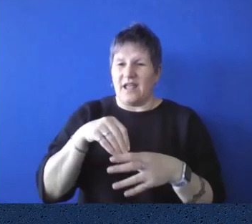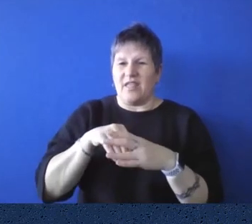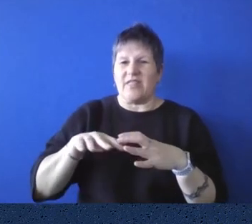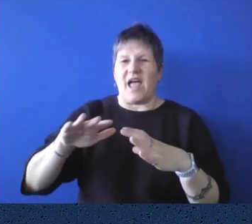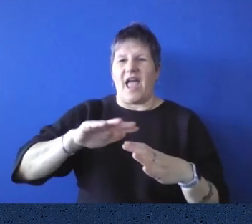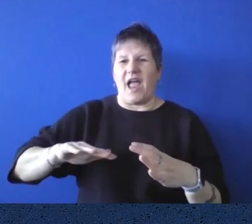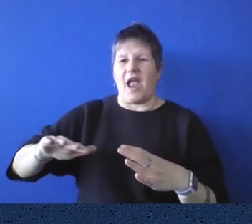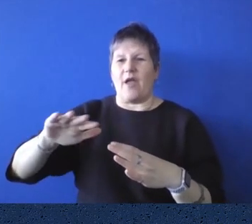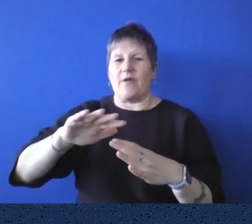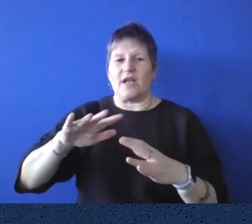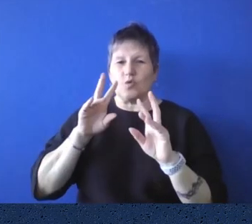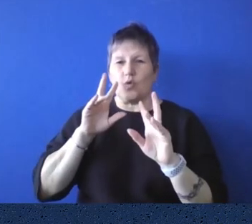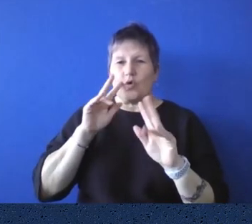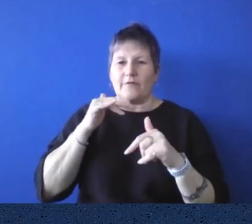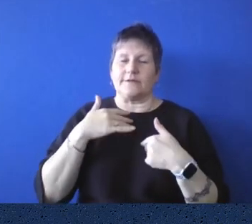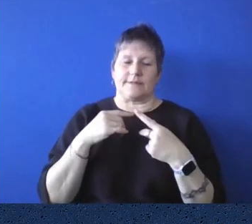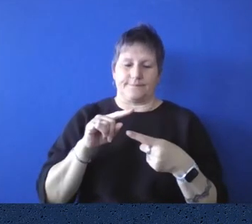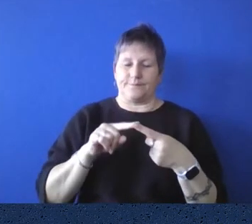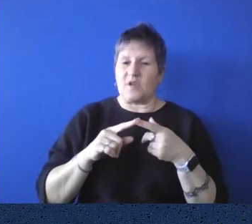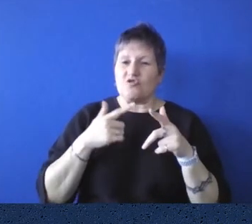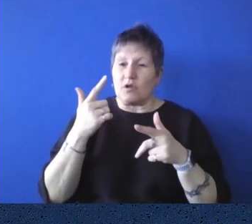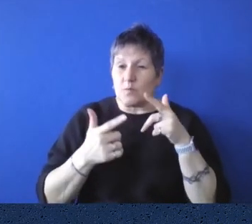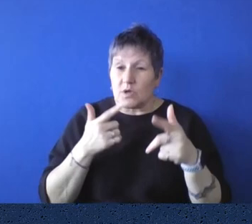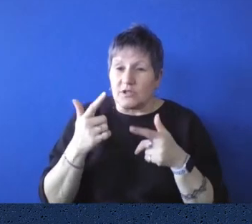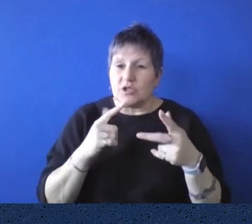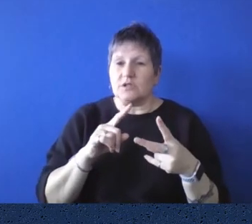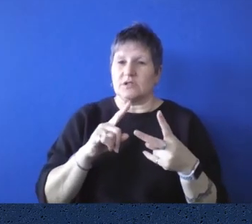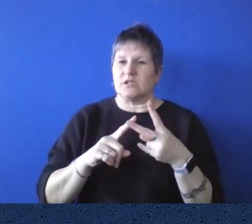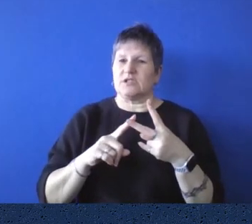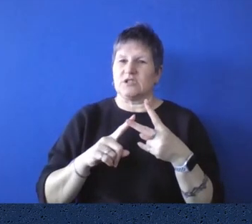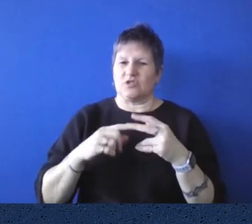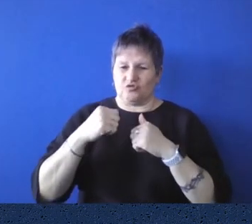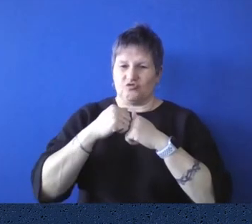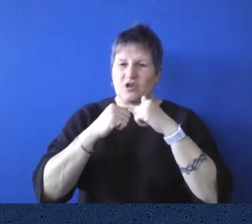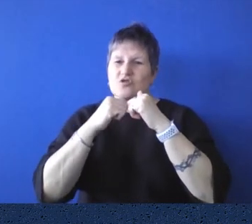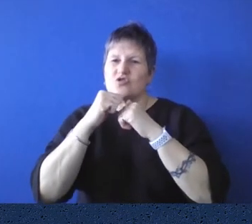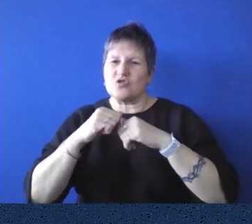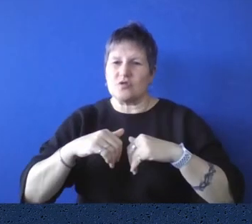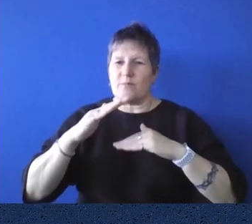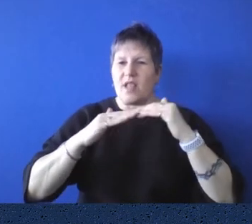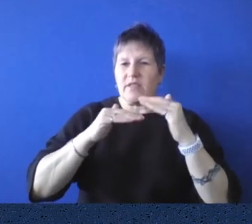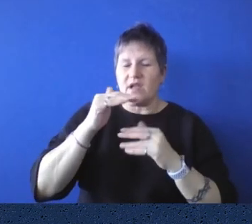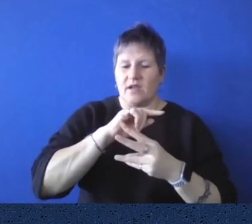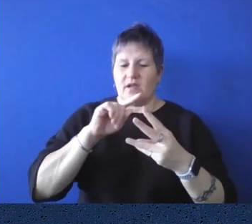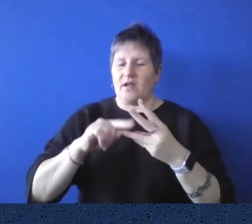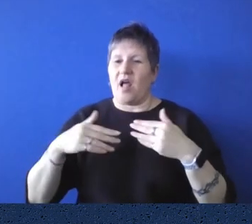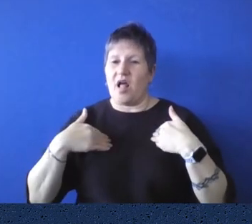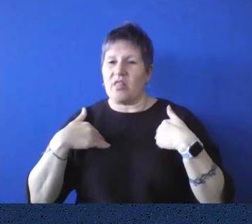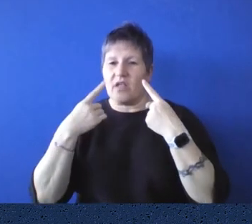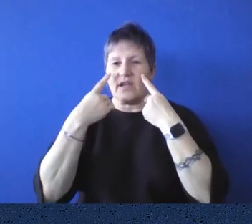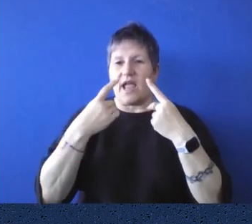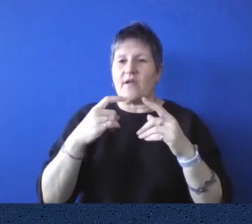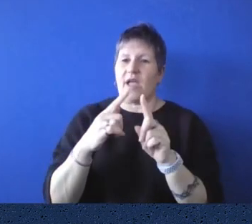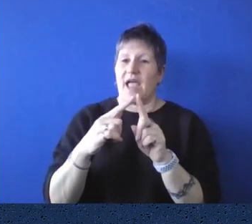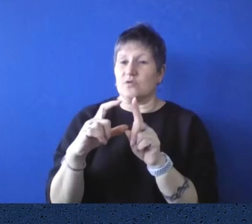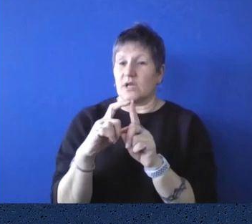So things like transportation, um, infrastructure projects, healthcare, education. Um,